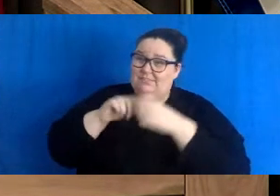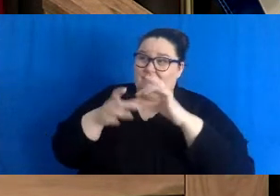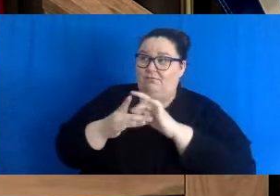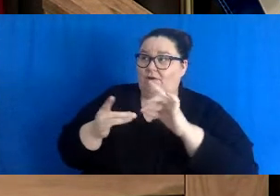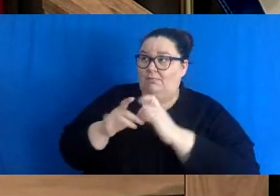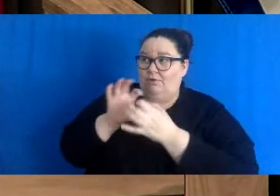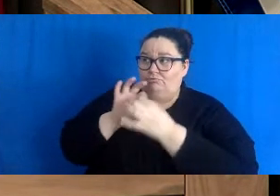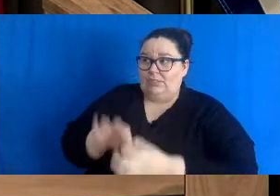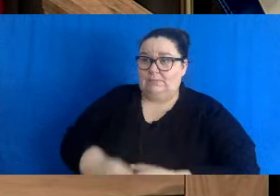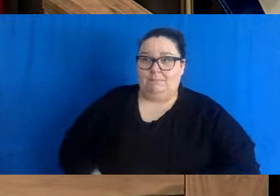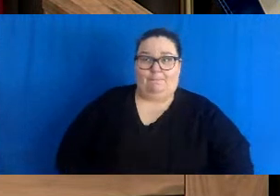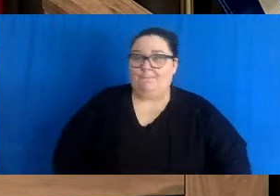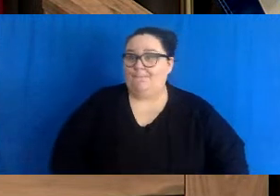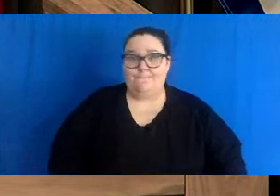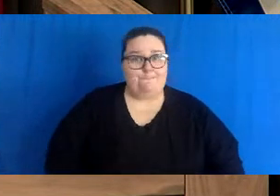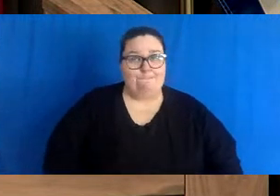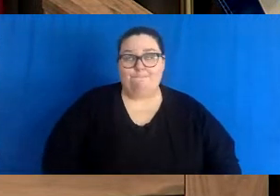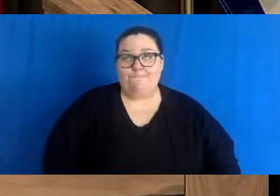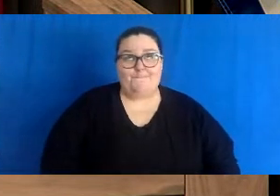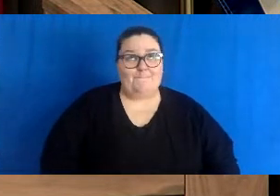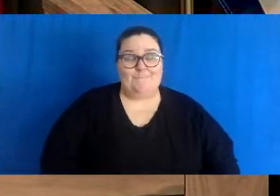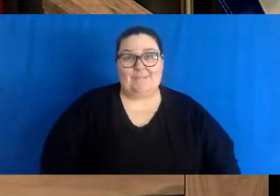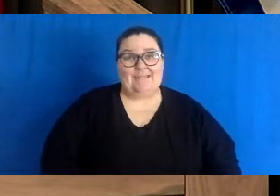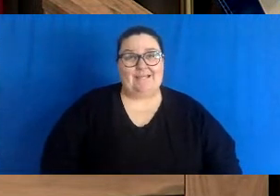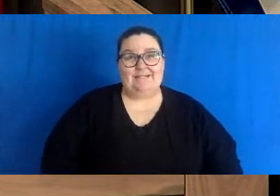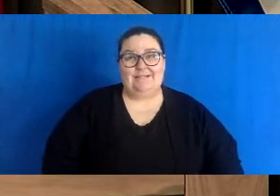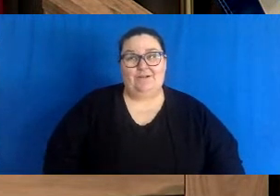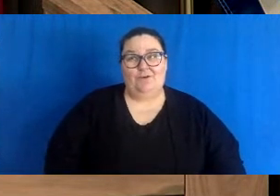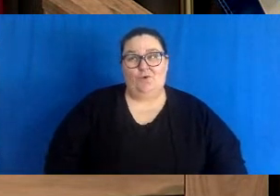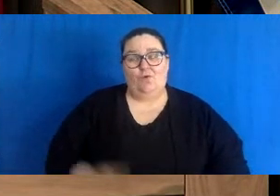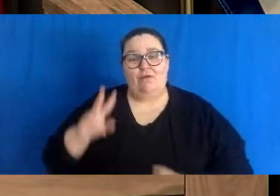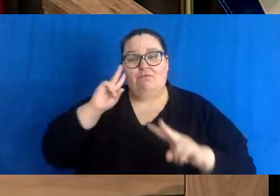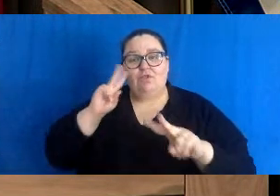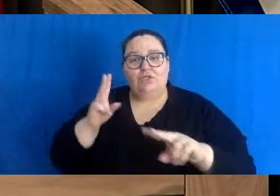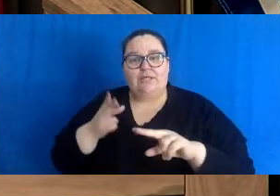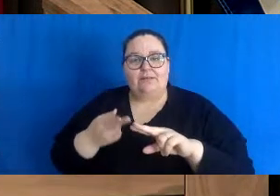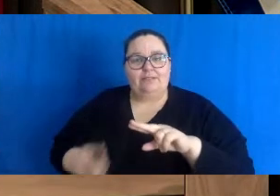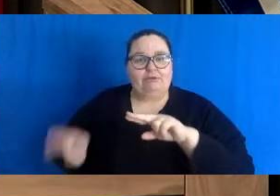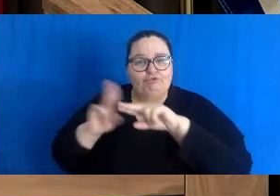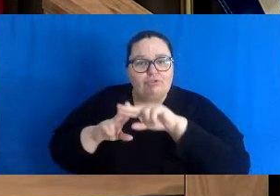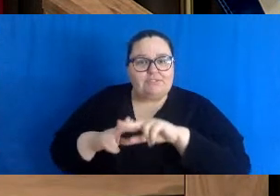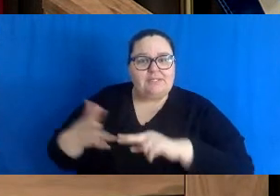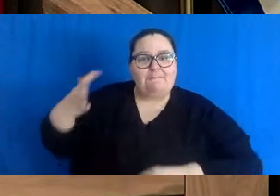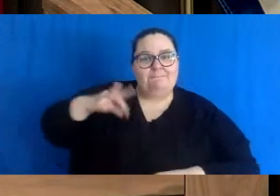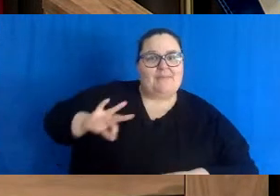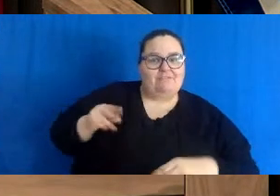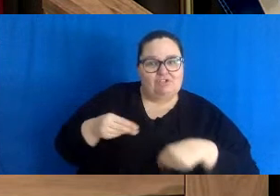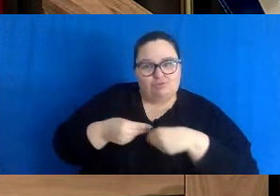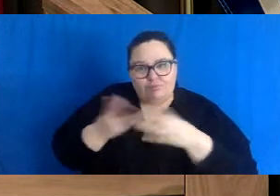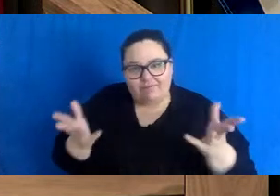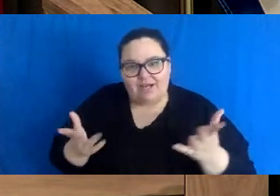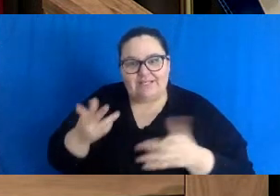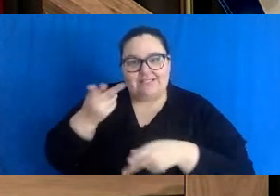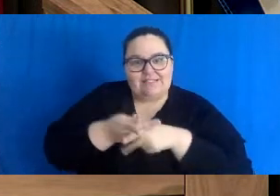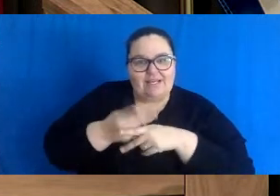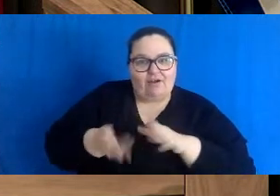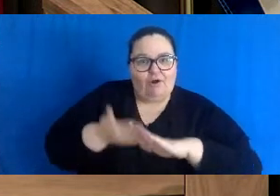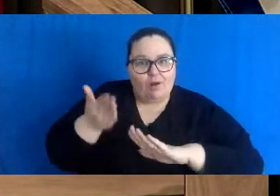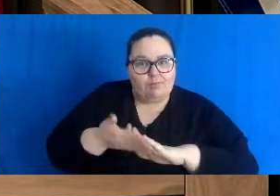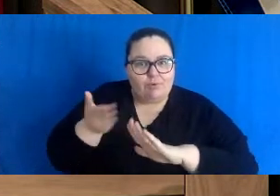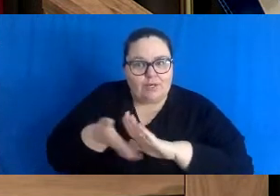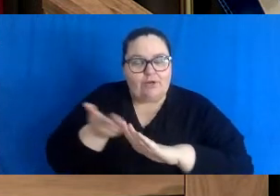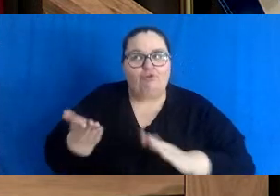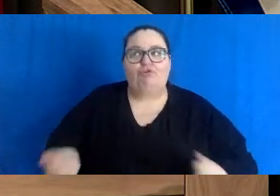what's being done. I know we've looked at increases there, we've looked at benefits that we can provide to daycare operators in order to have a